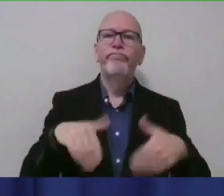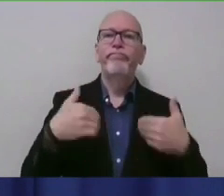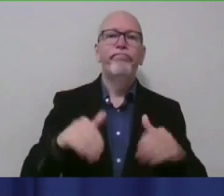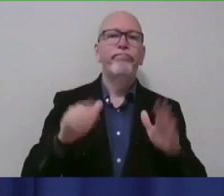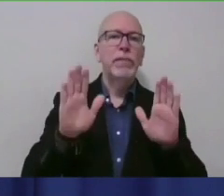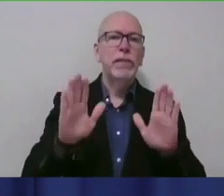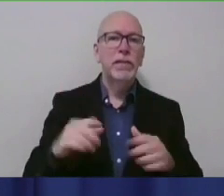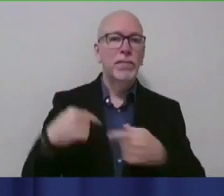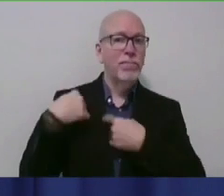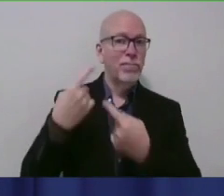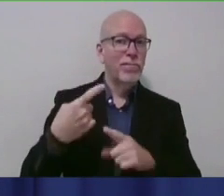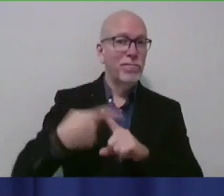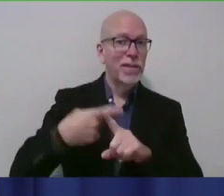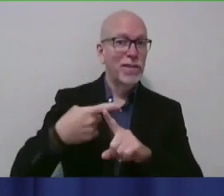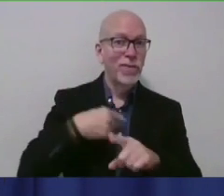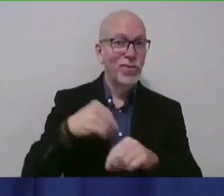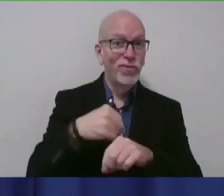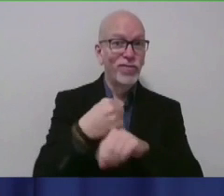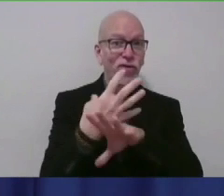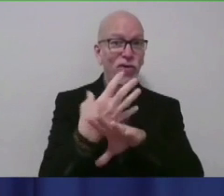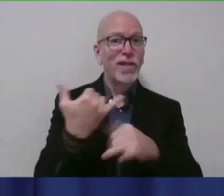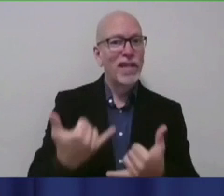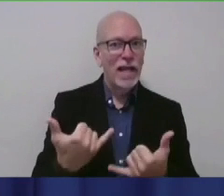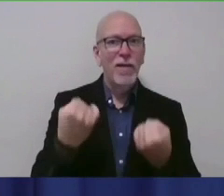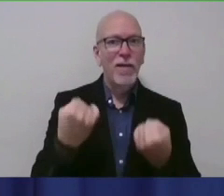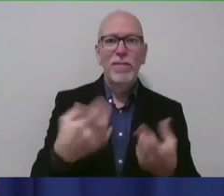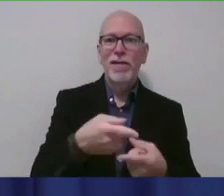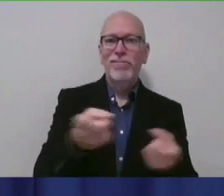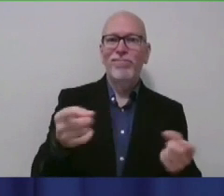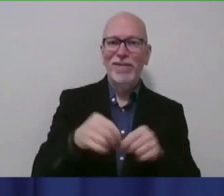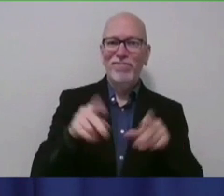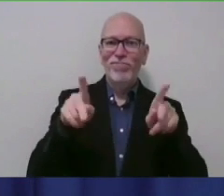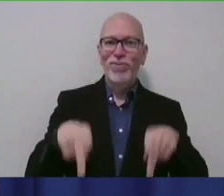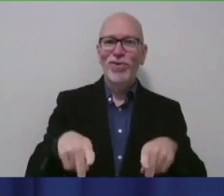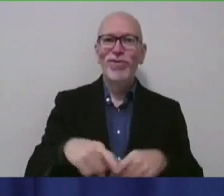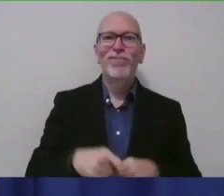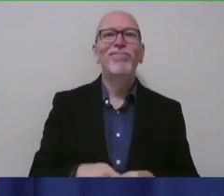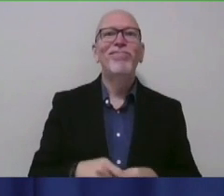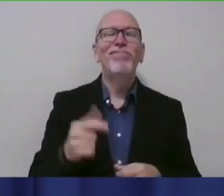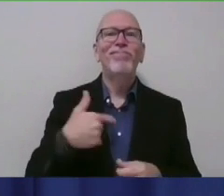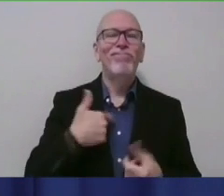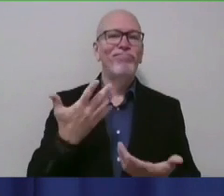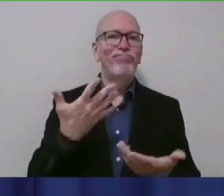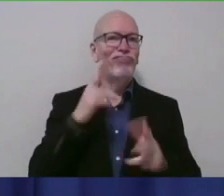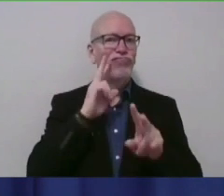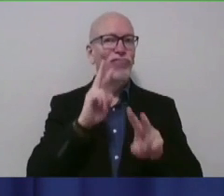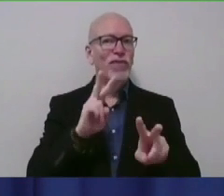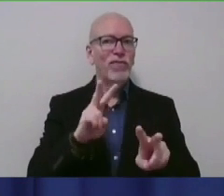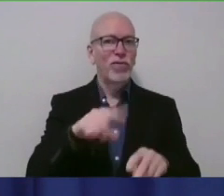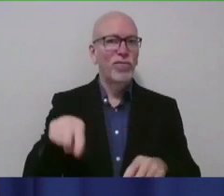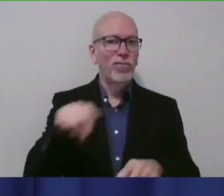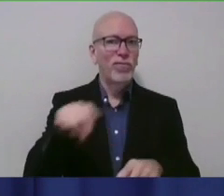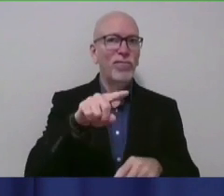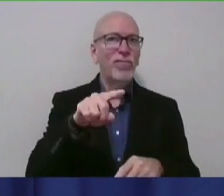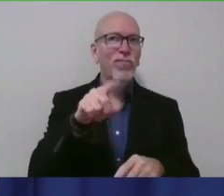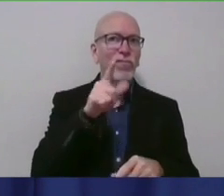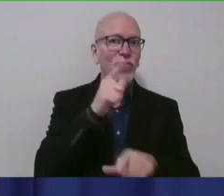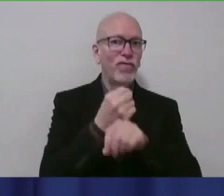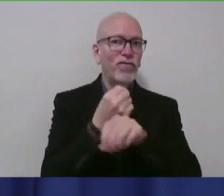we've done this virtually and now be able to do this in person. And we're looking forward to those individuals that are also virtually.